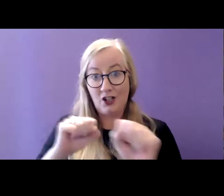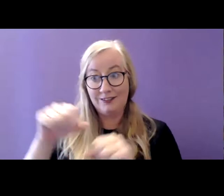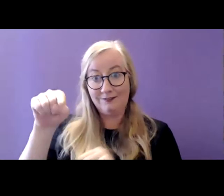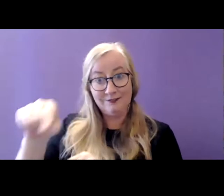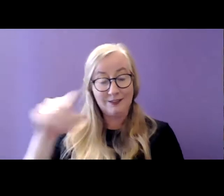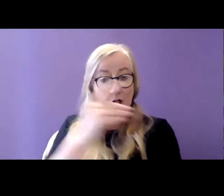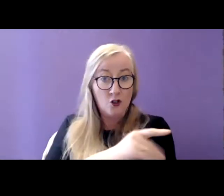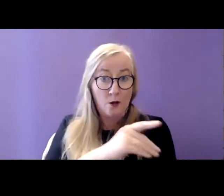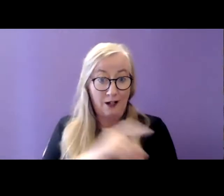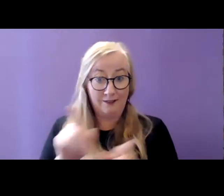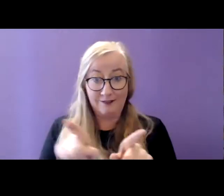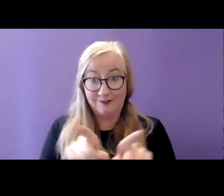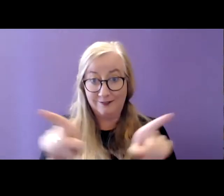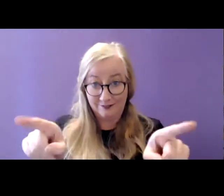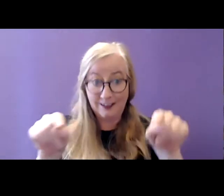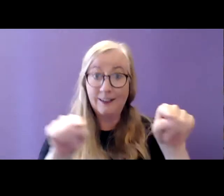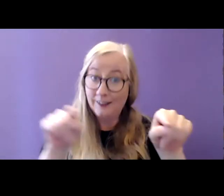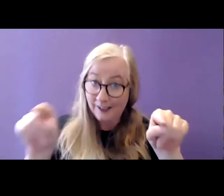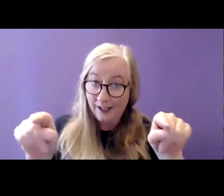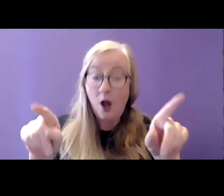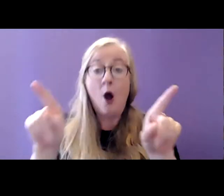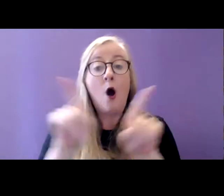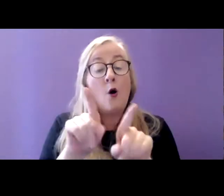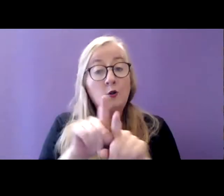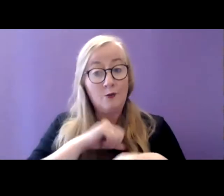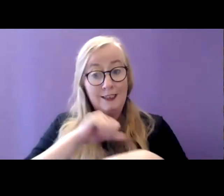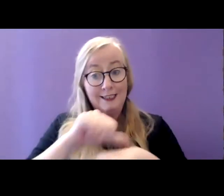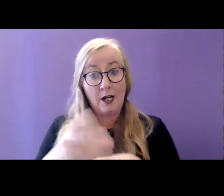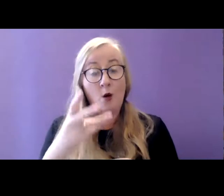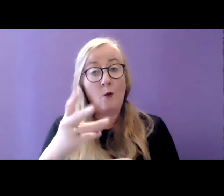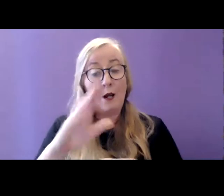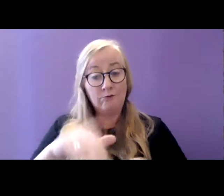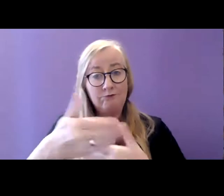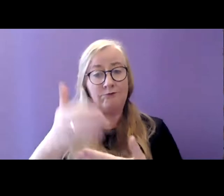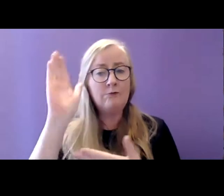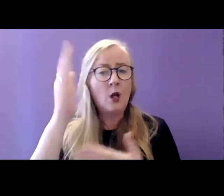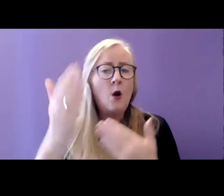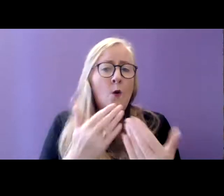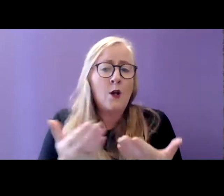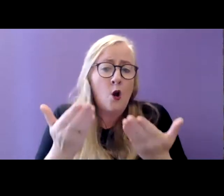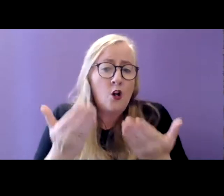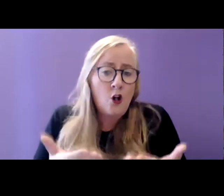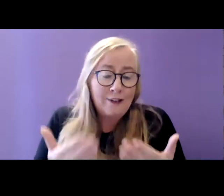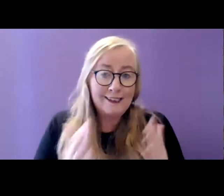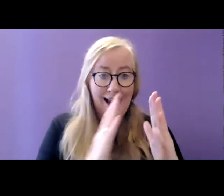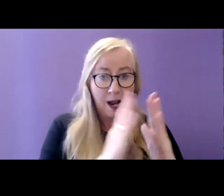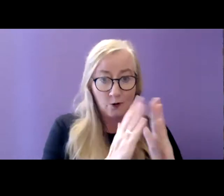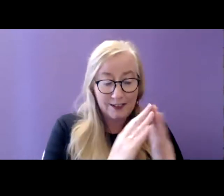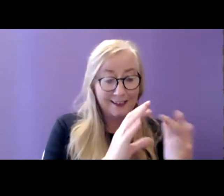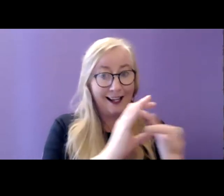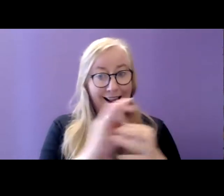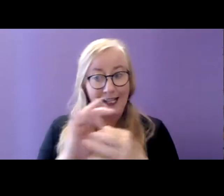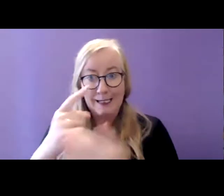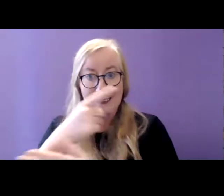We'll also take the opportunity today to give a presentation on some current housing and disability statistics